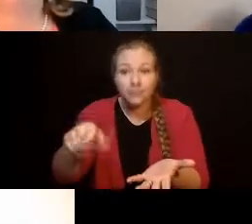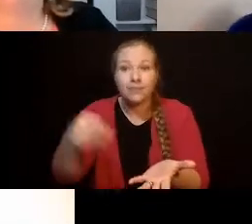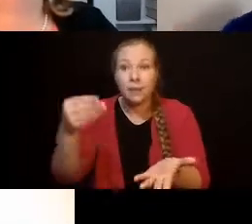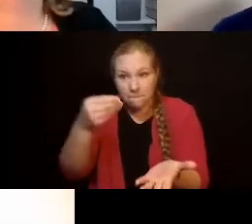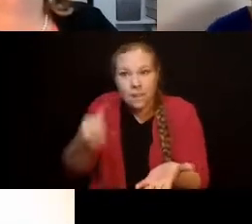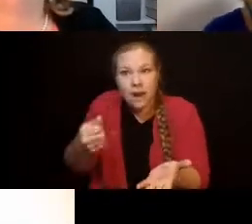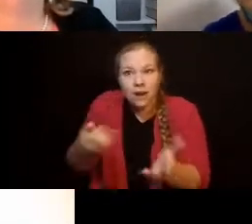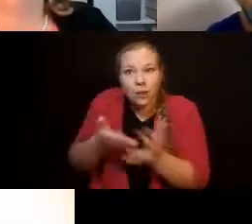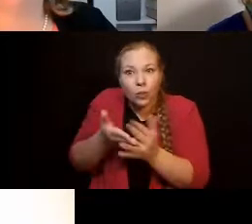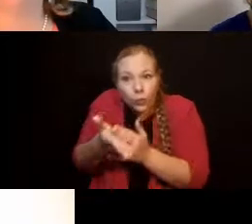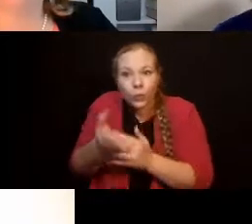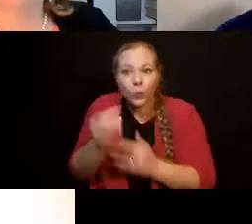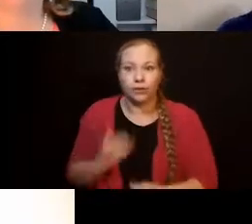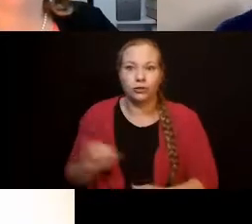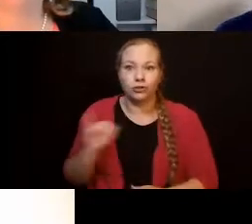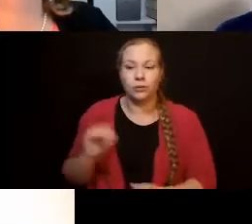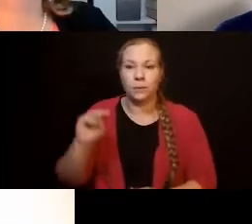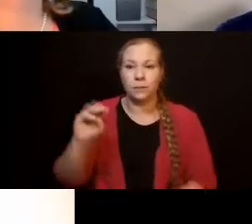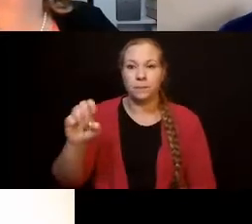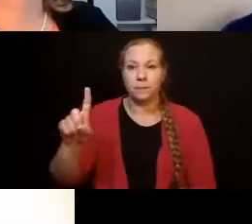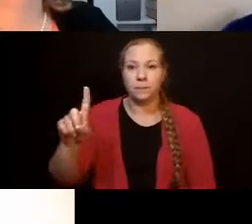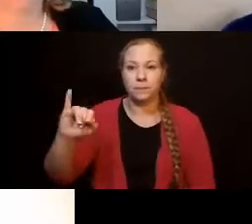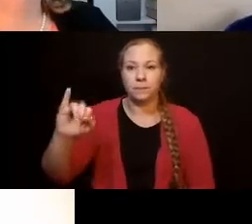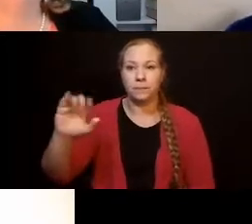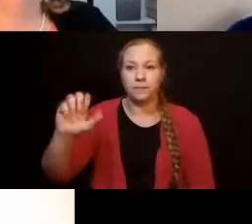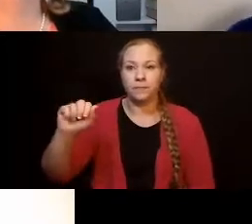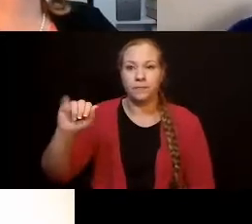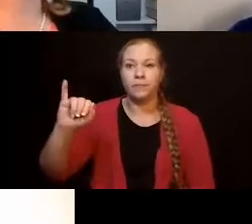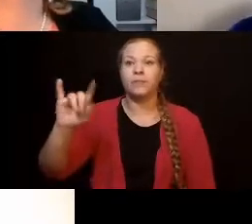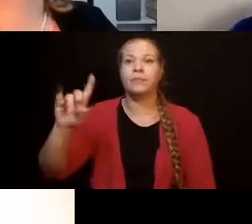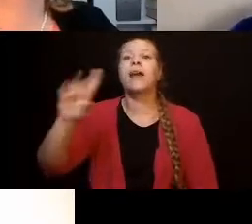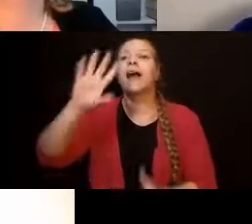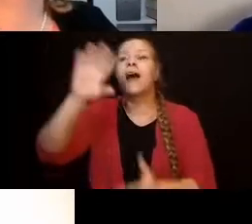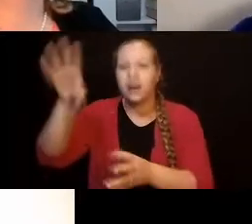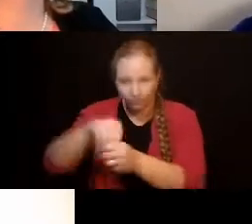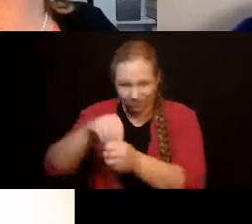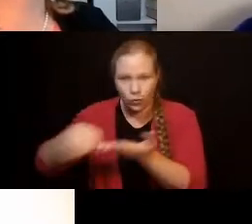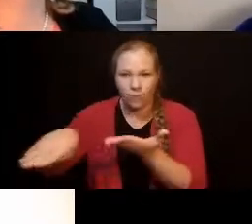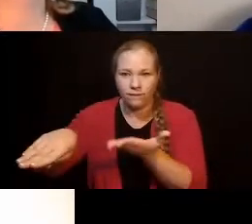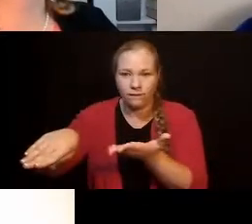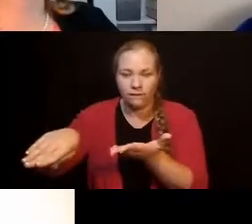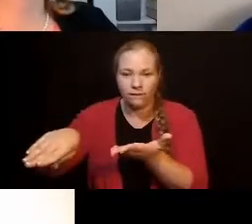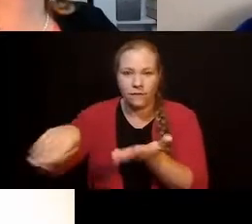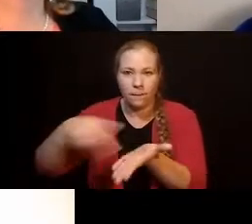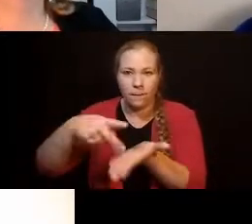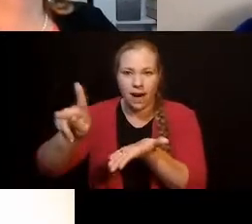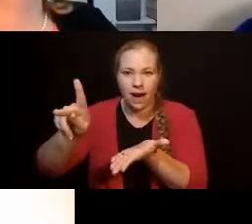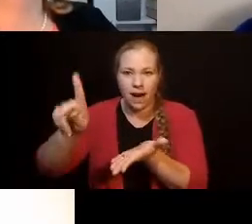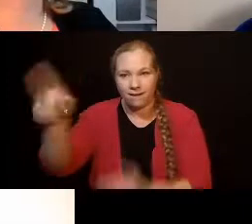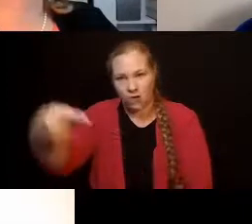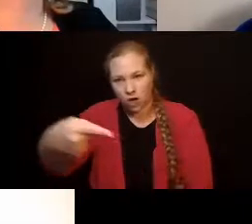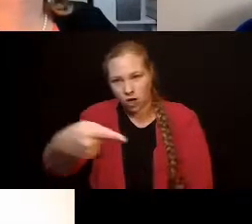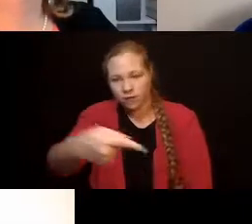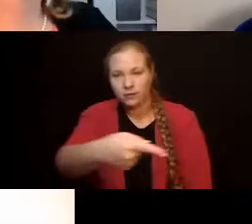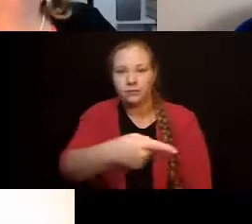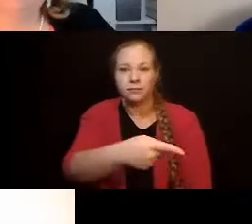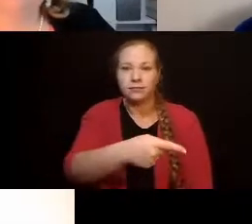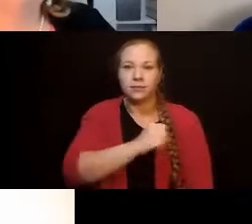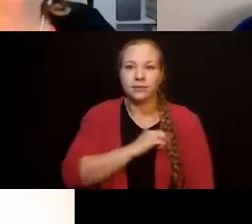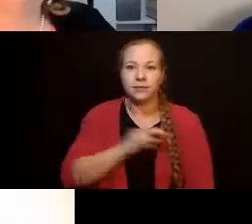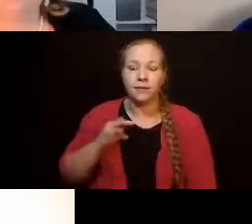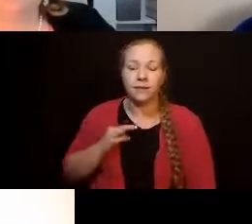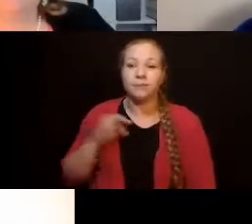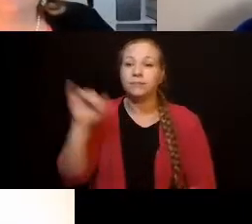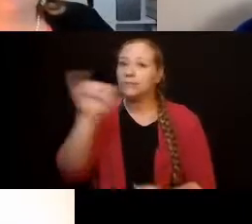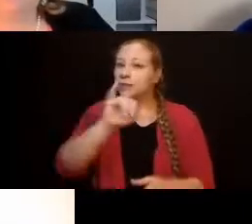that Medicaid waiver. And the job coach, right? The employment services, those are